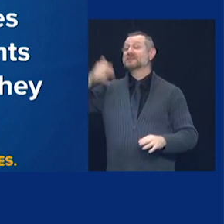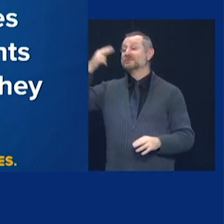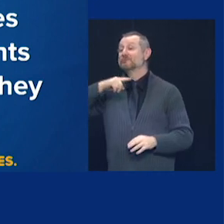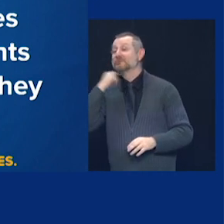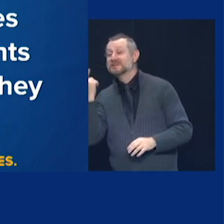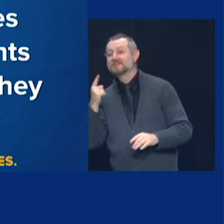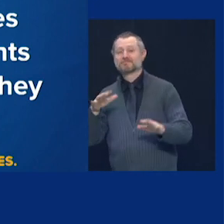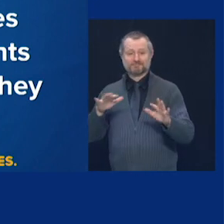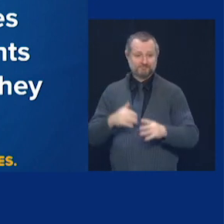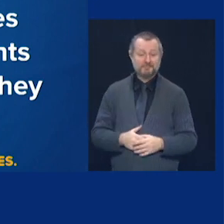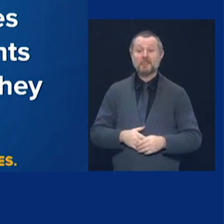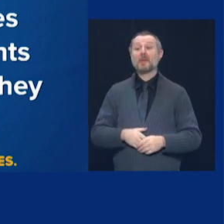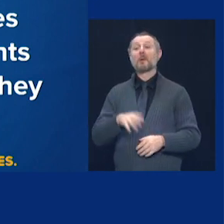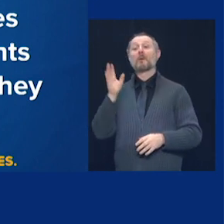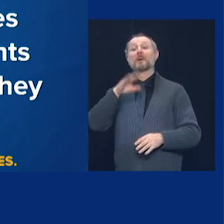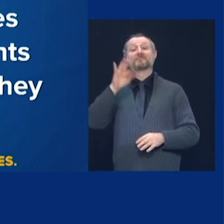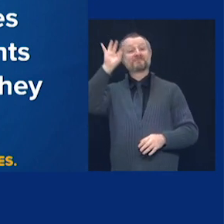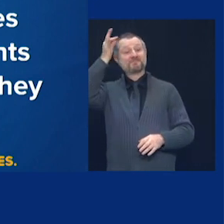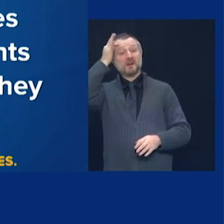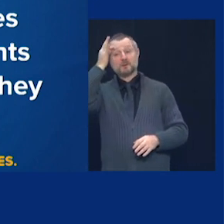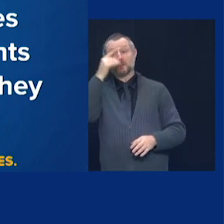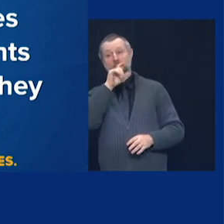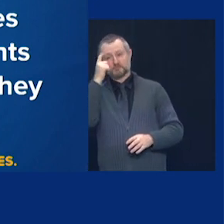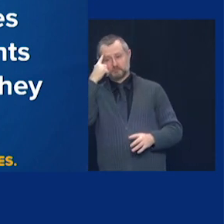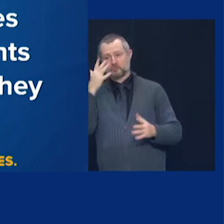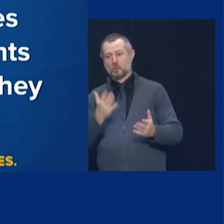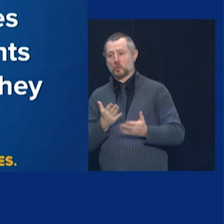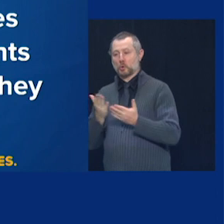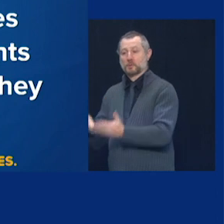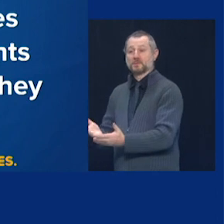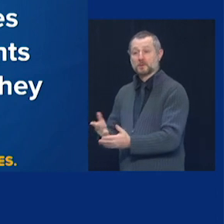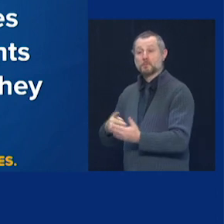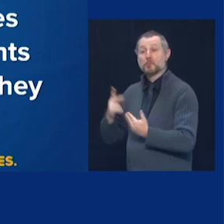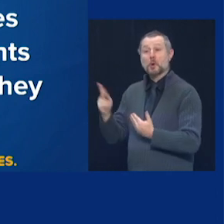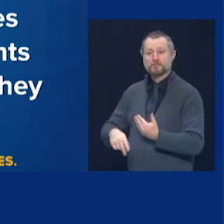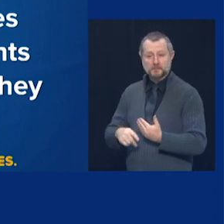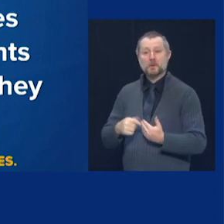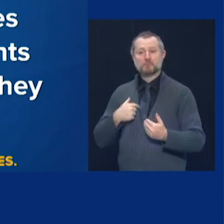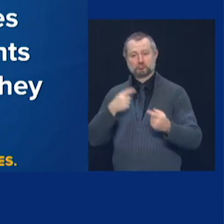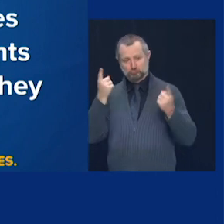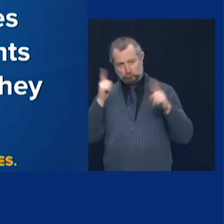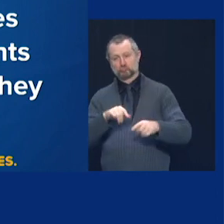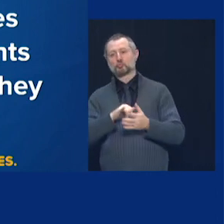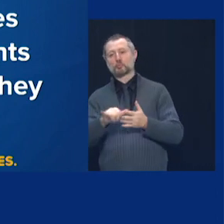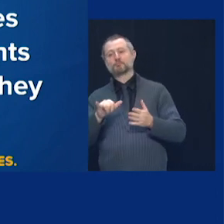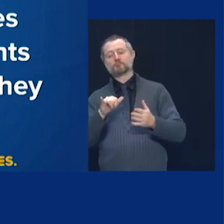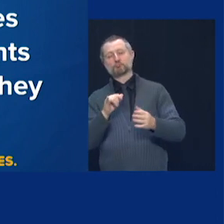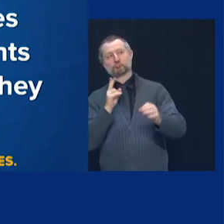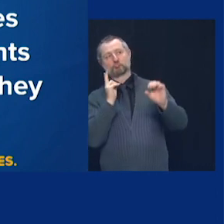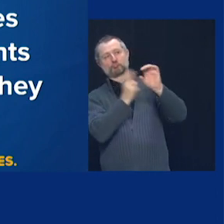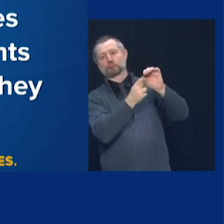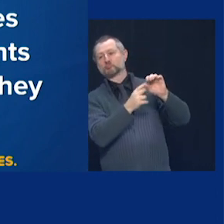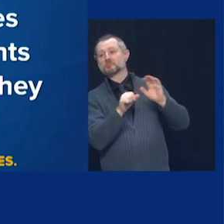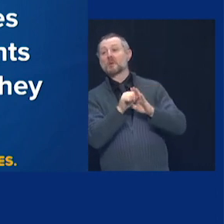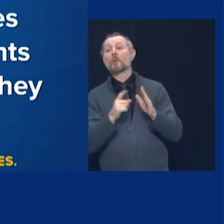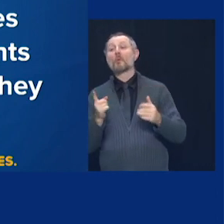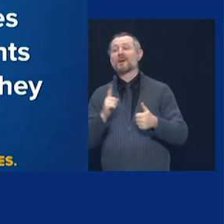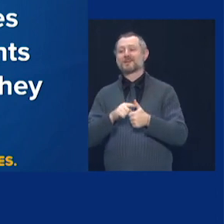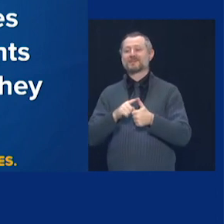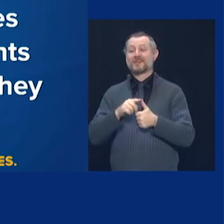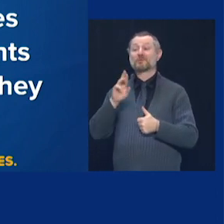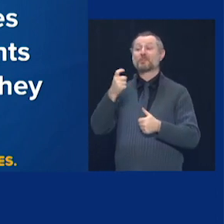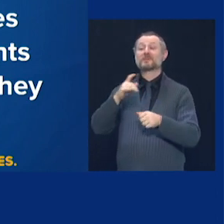The federal government offered a program that New York State opted into, whereby pharmacies will do the vaccinations